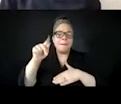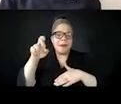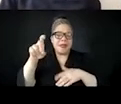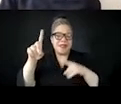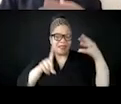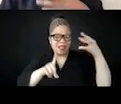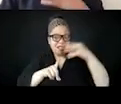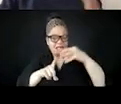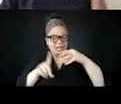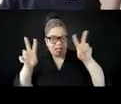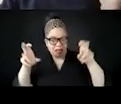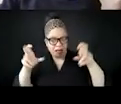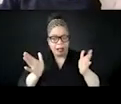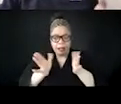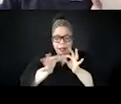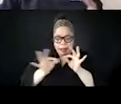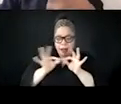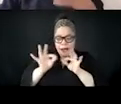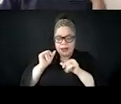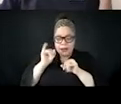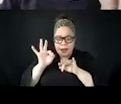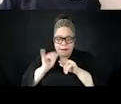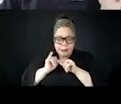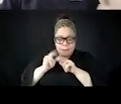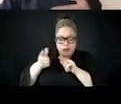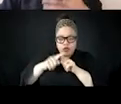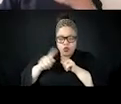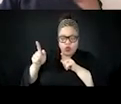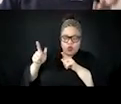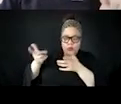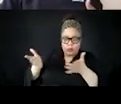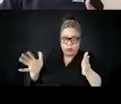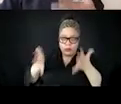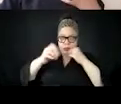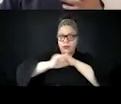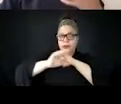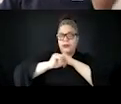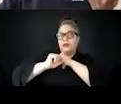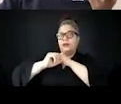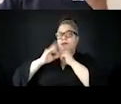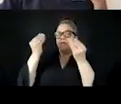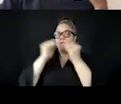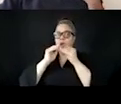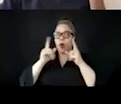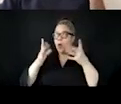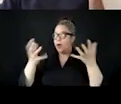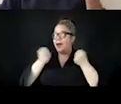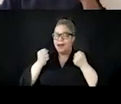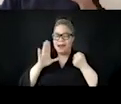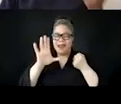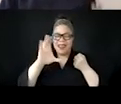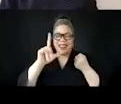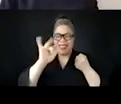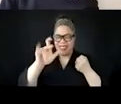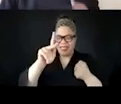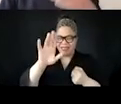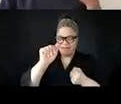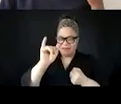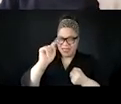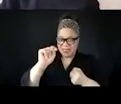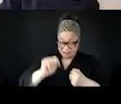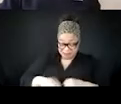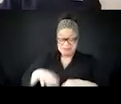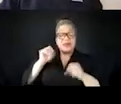Um, so the, the elements of this are it's sensational and emotion, emotional, emotion provoking headlines